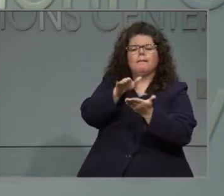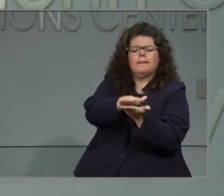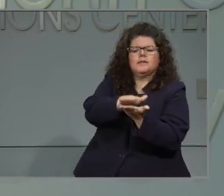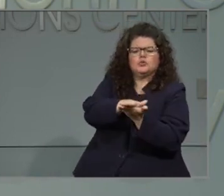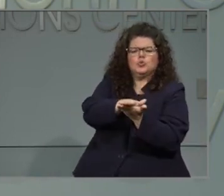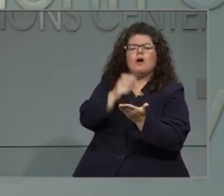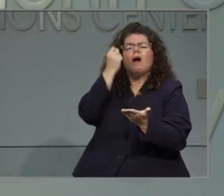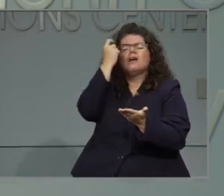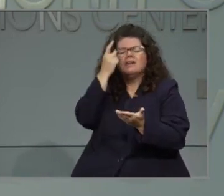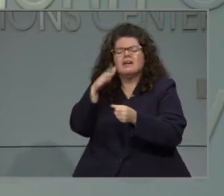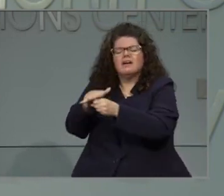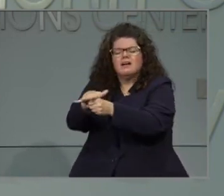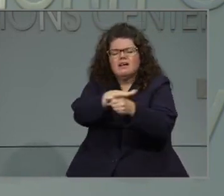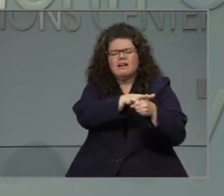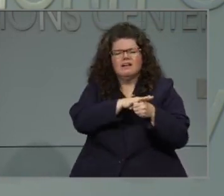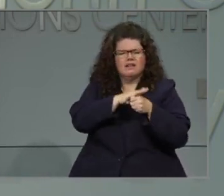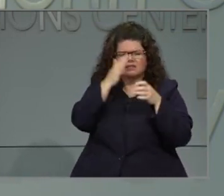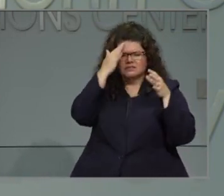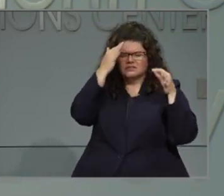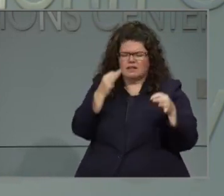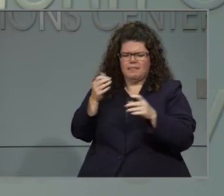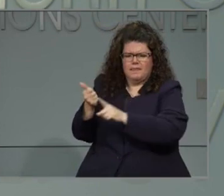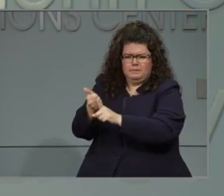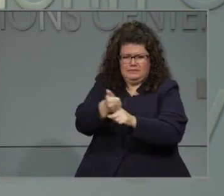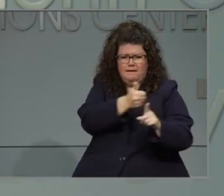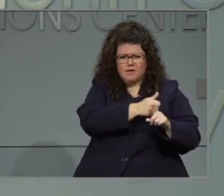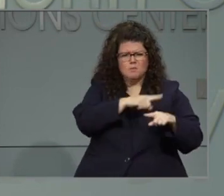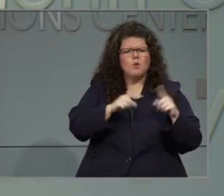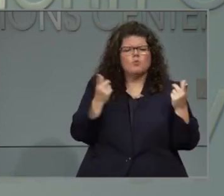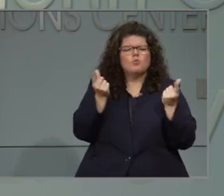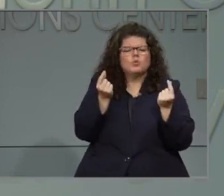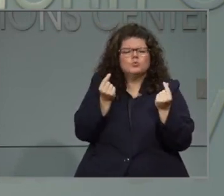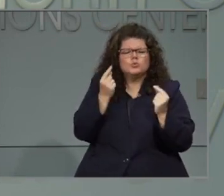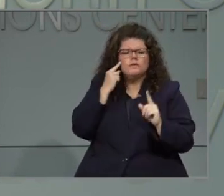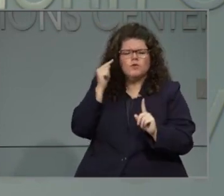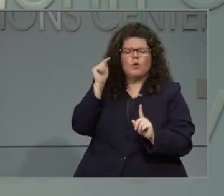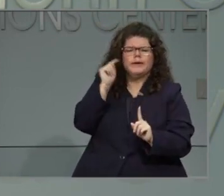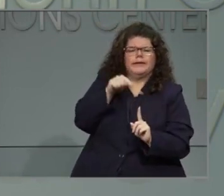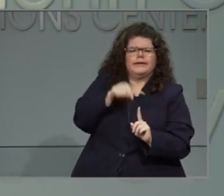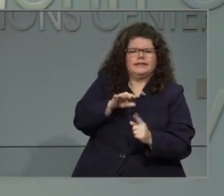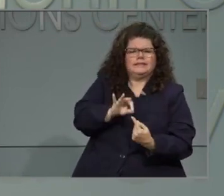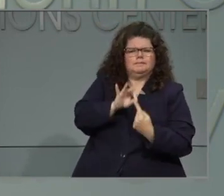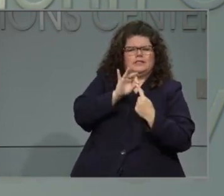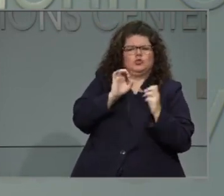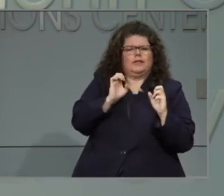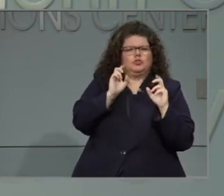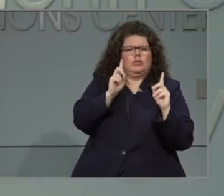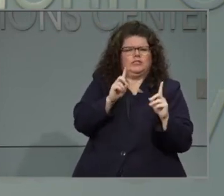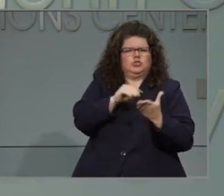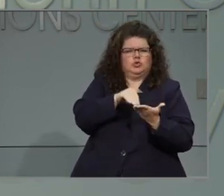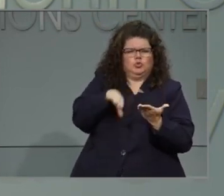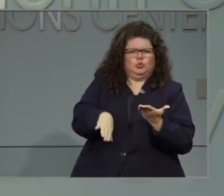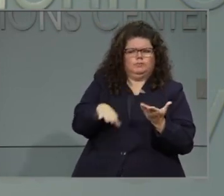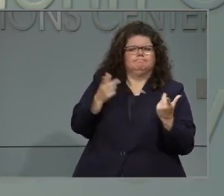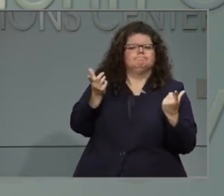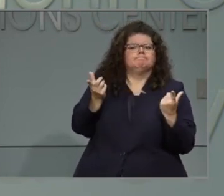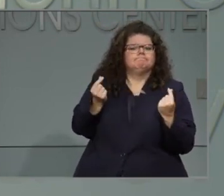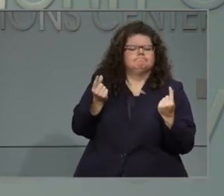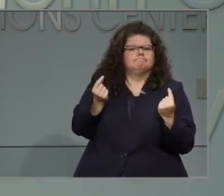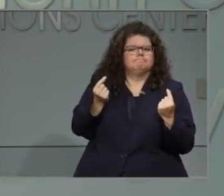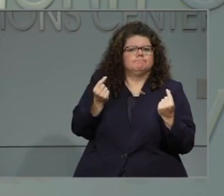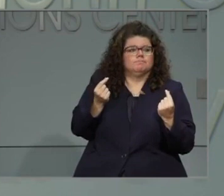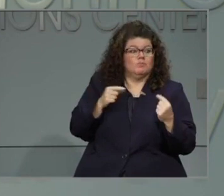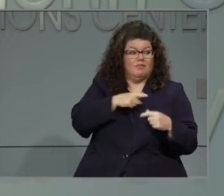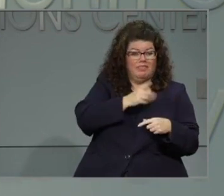district decision, but is there anything kind of on the horizon beyond this to help those